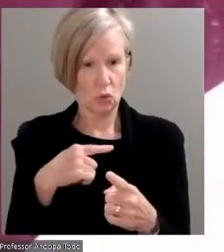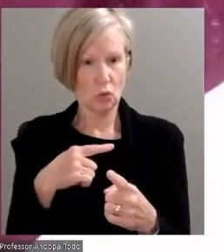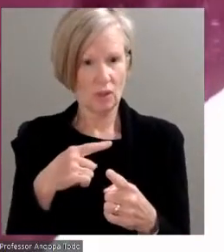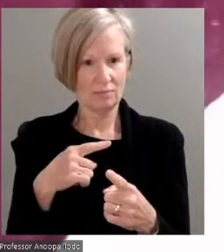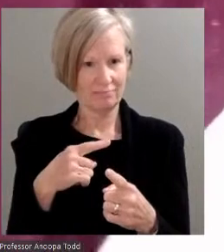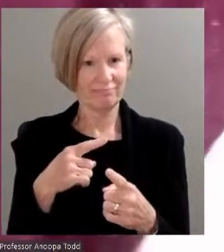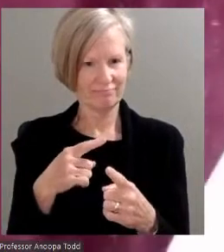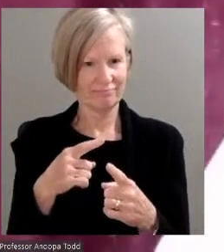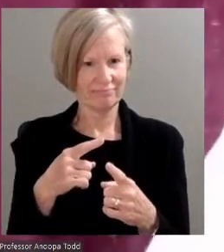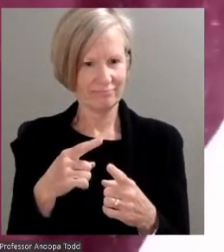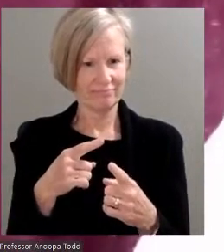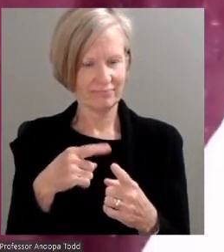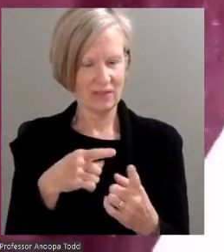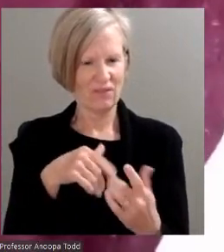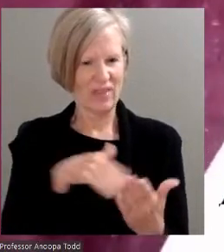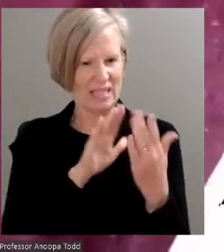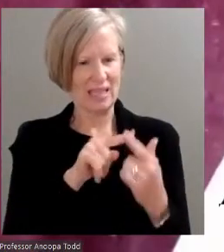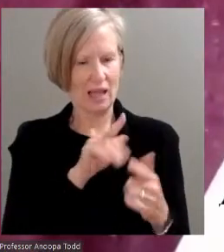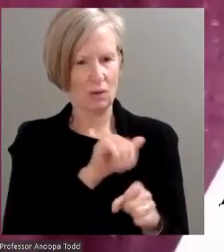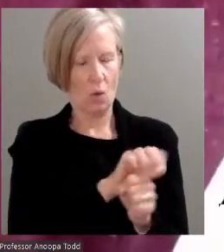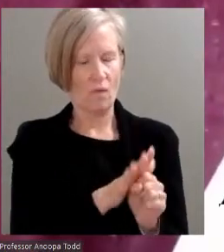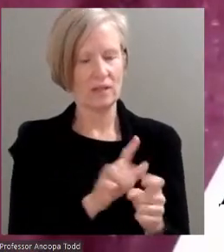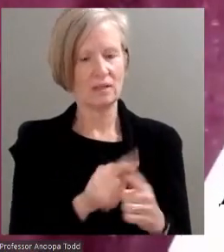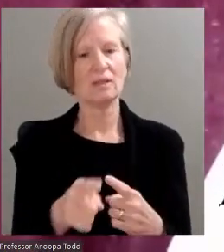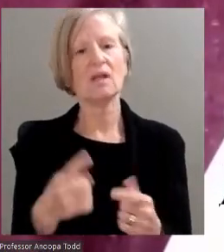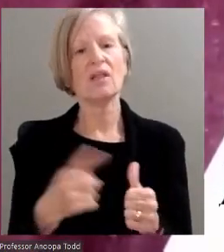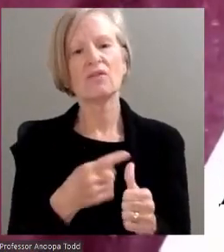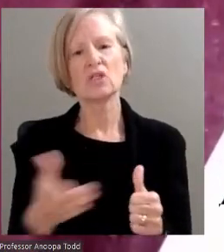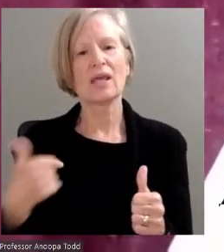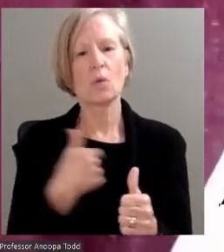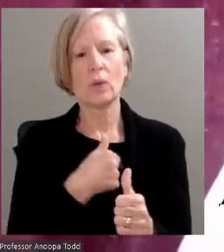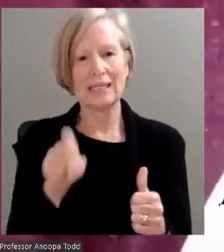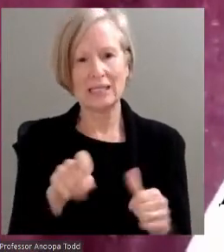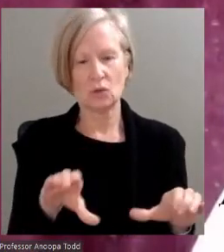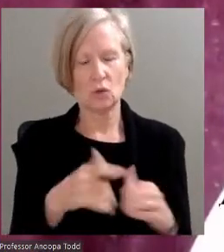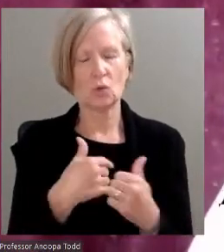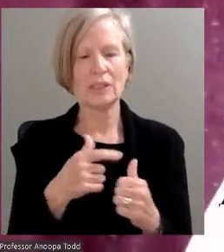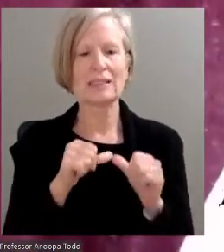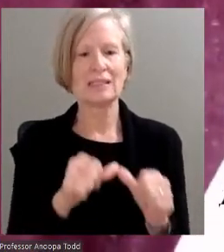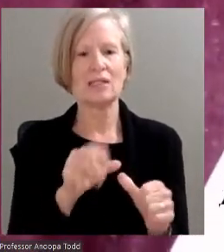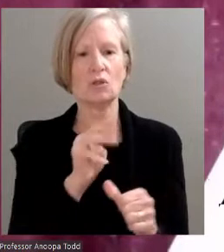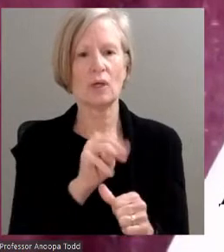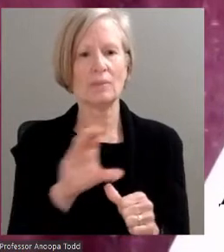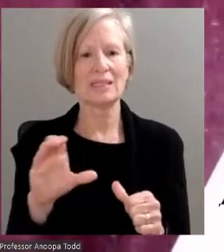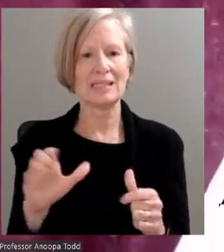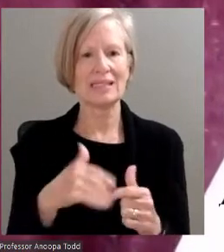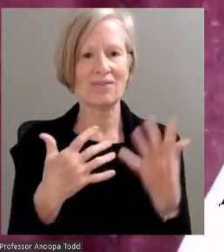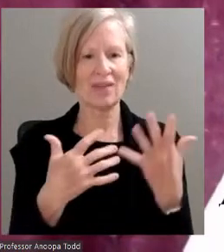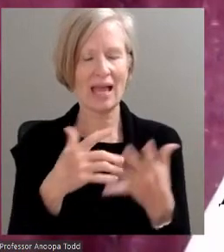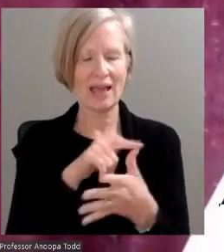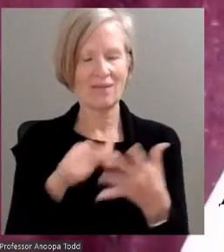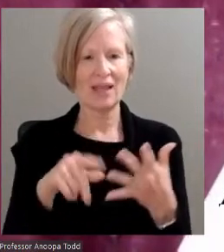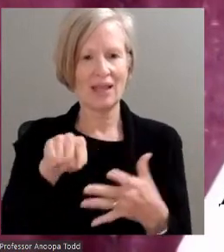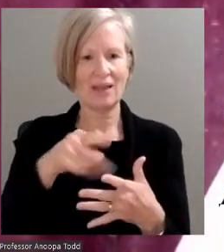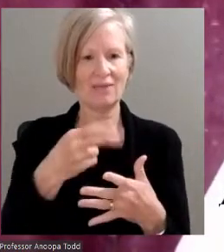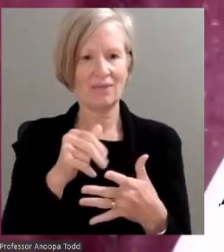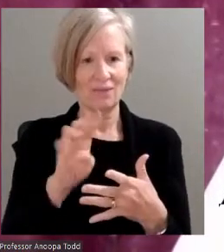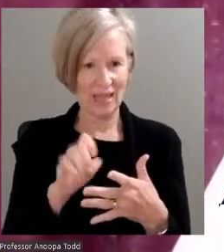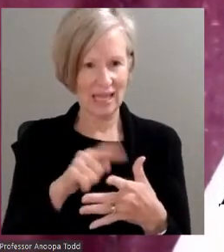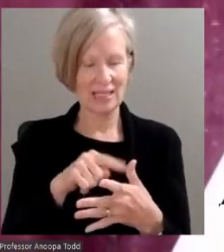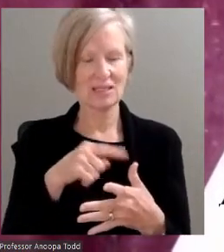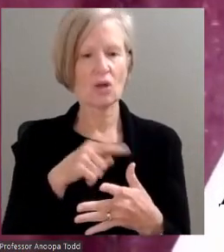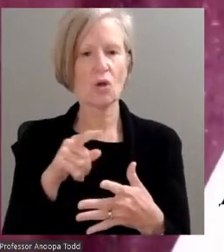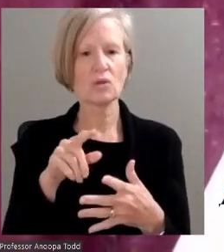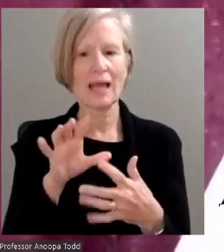Thank you, Matt. The first thing we should do is to continue with MCC's five-phase reopening plan, offering virtual learning